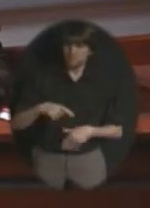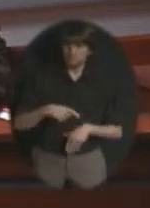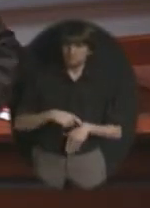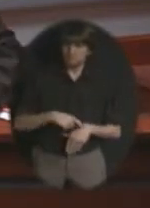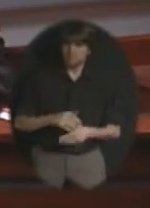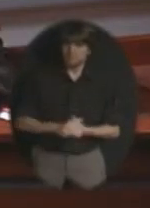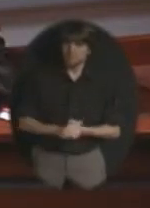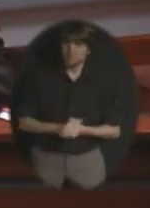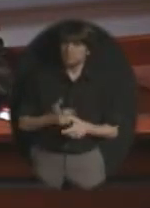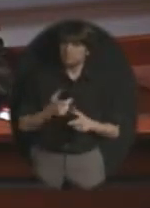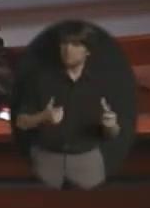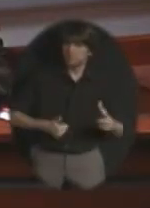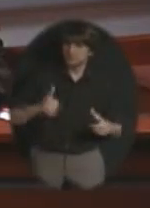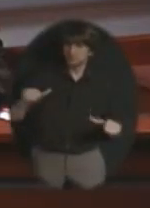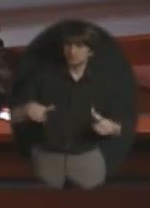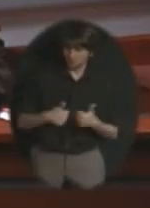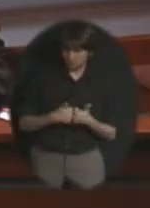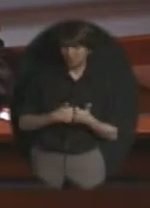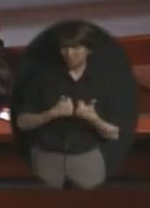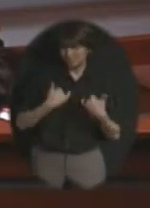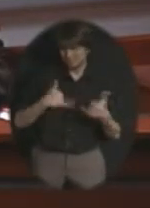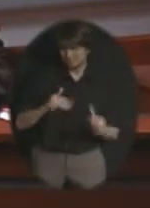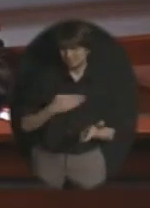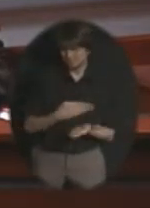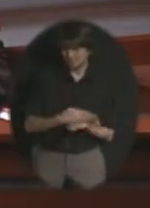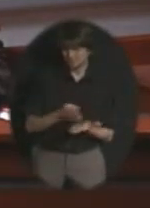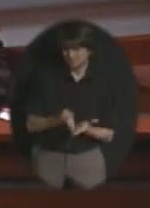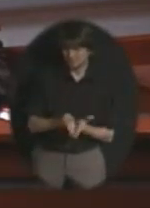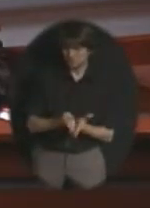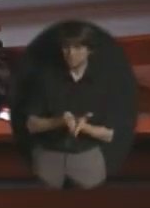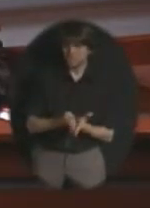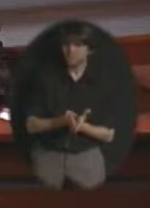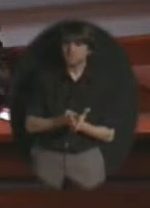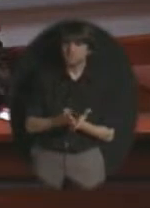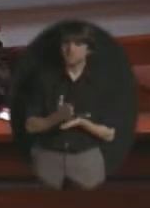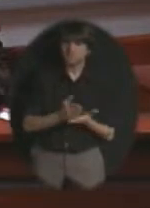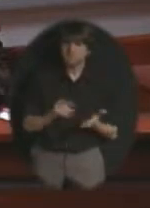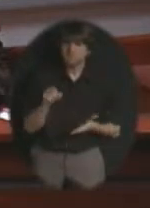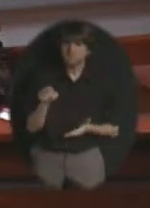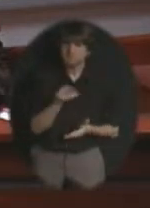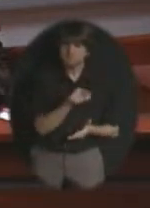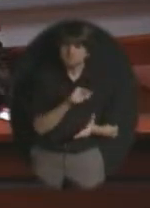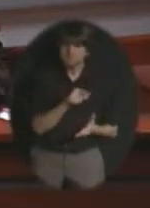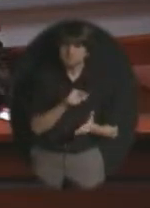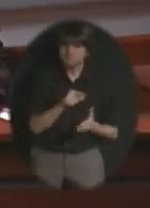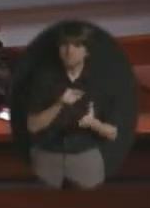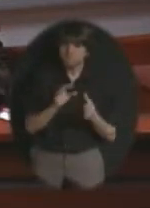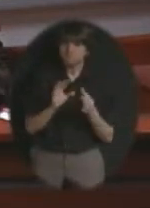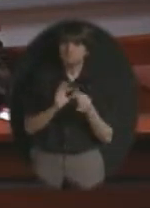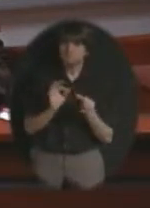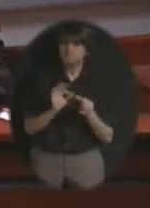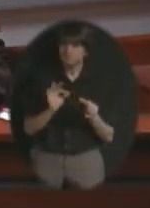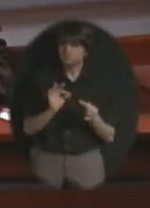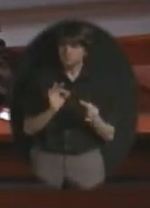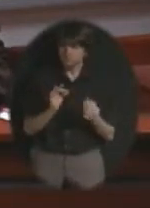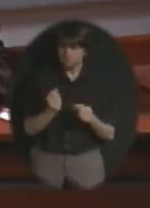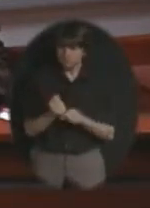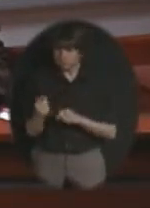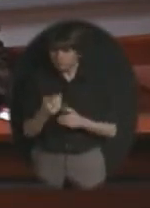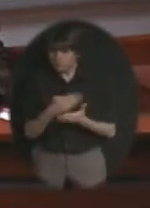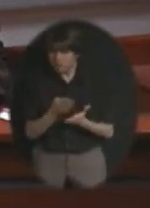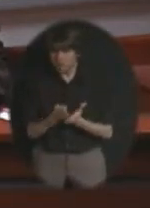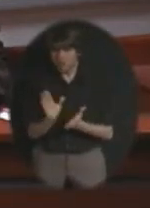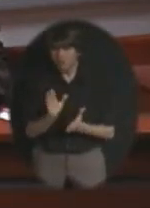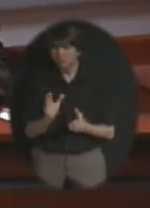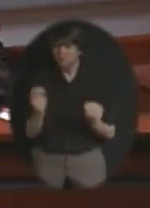challenge is going to be the budget still and really it's been pointed out it's not so much as even for next year as it is longer term that's